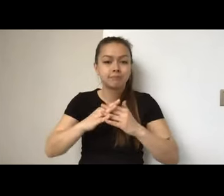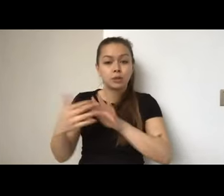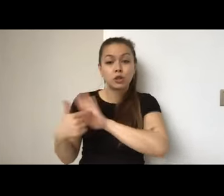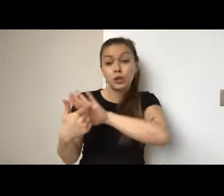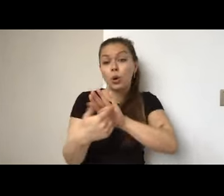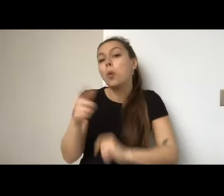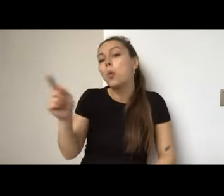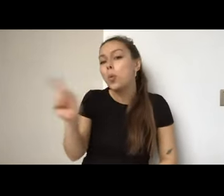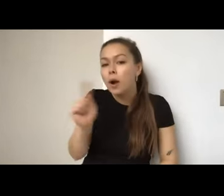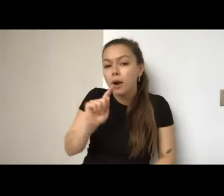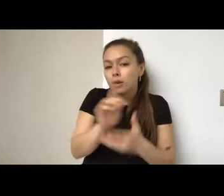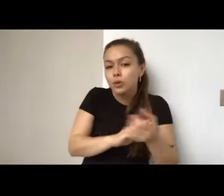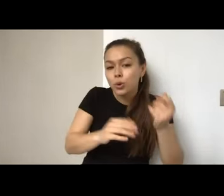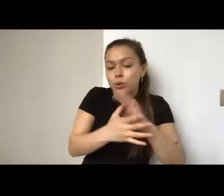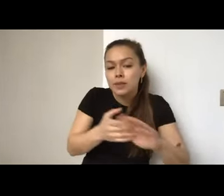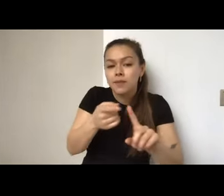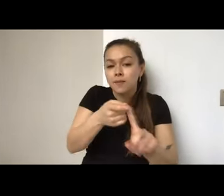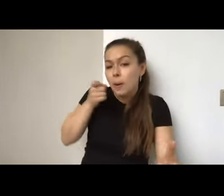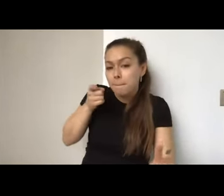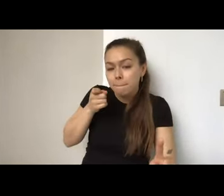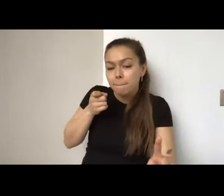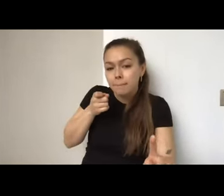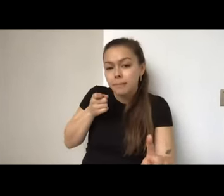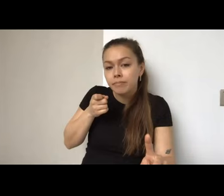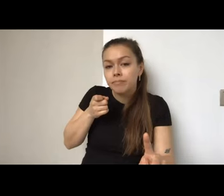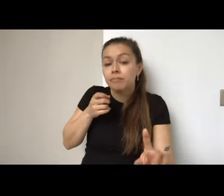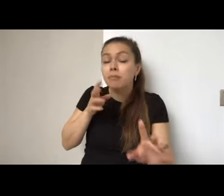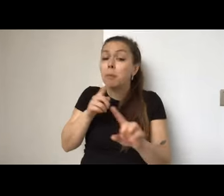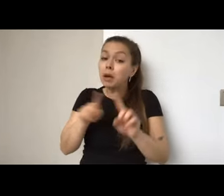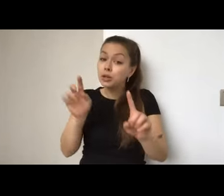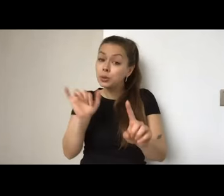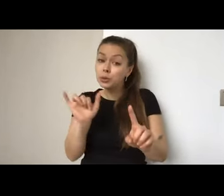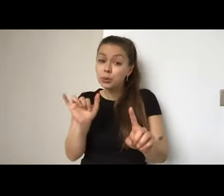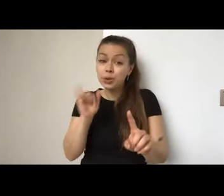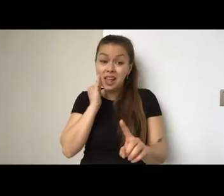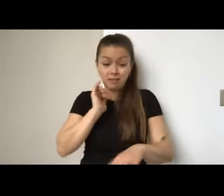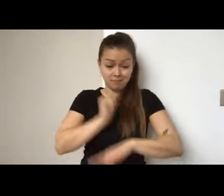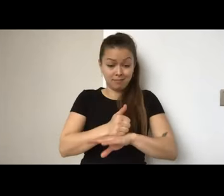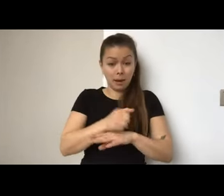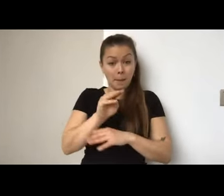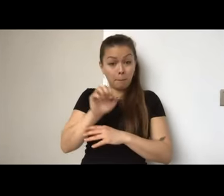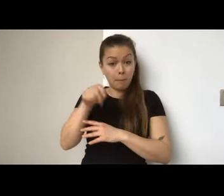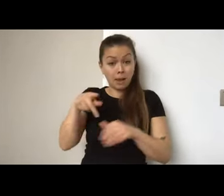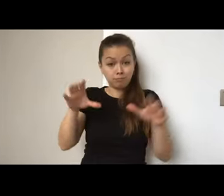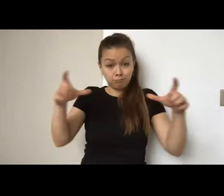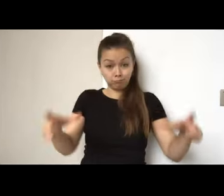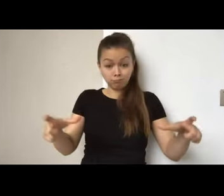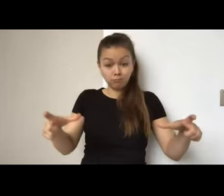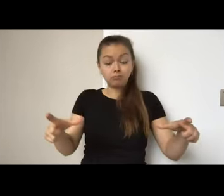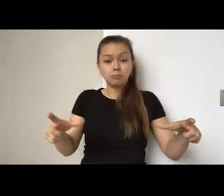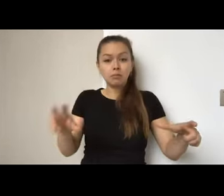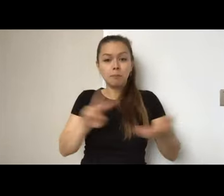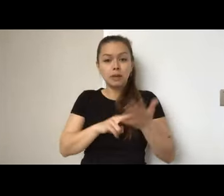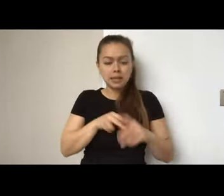angle, we can then see the communities that we haven't necessarily documented and then allocate maybe future projects towards working in certain communities,